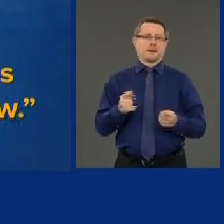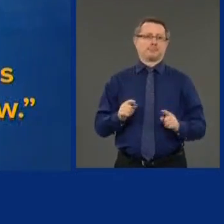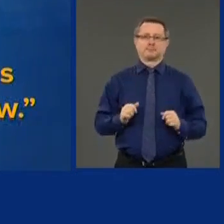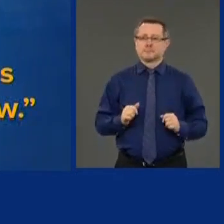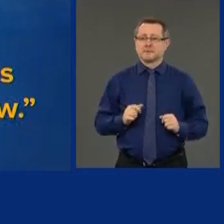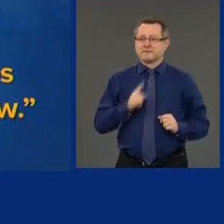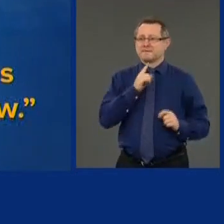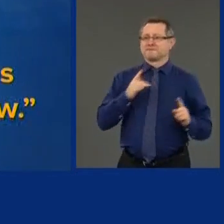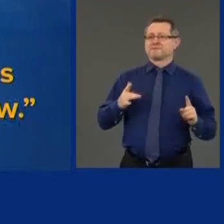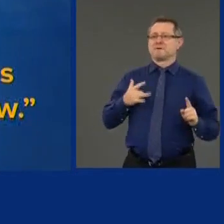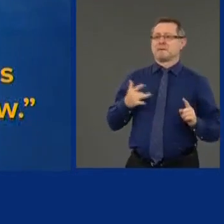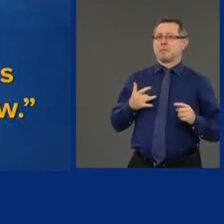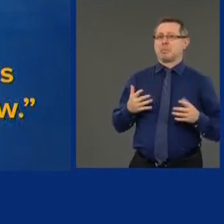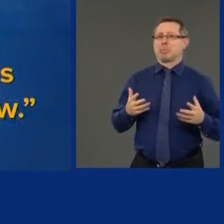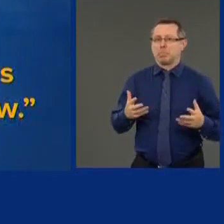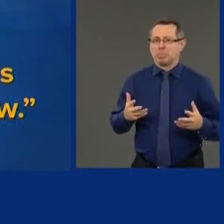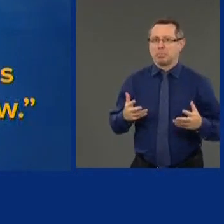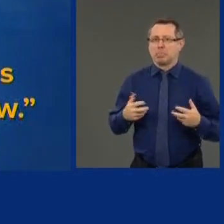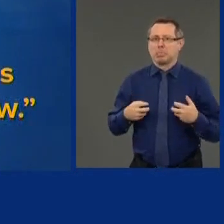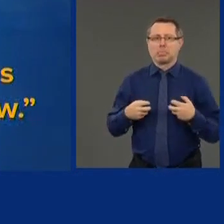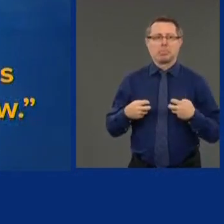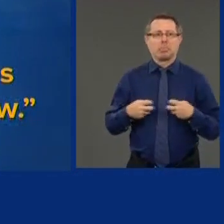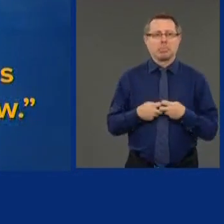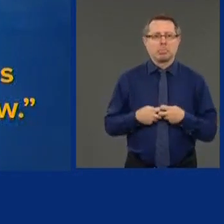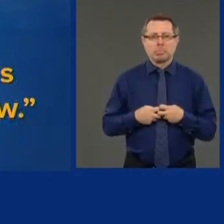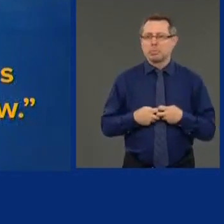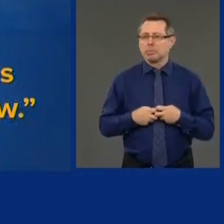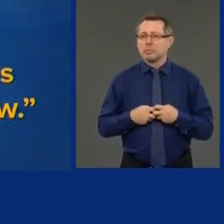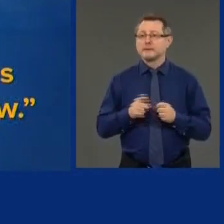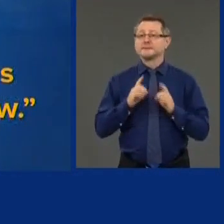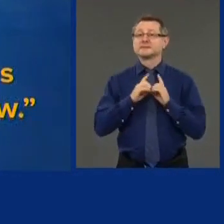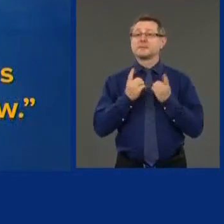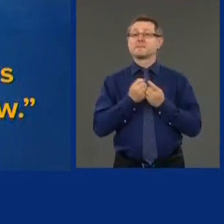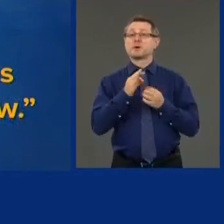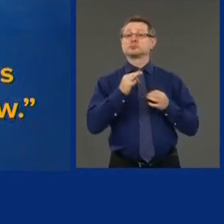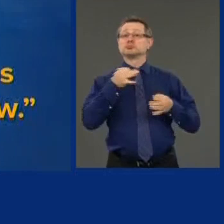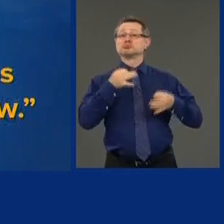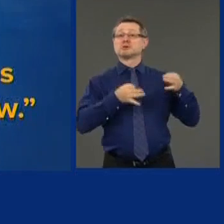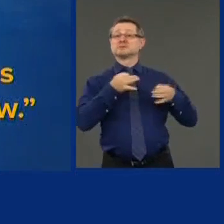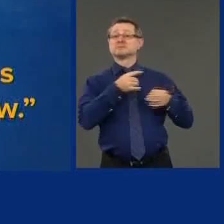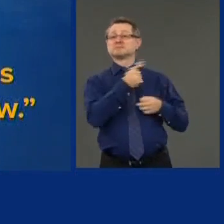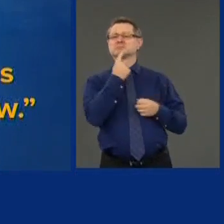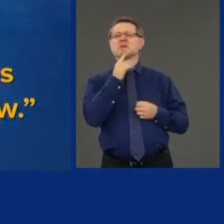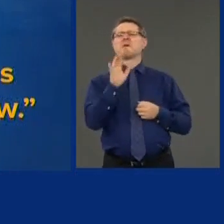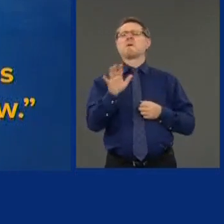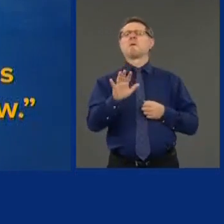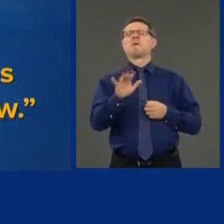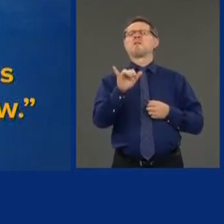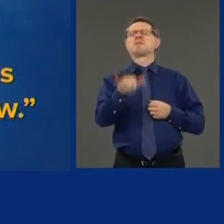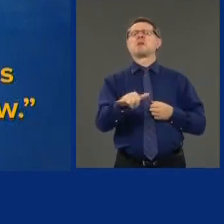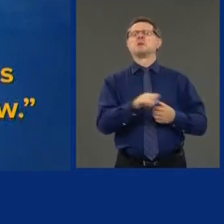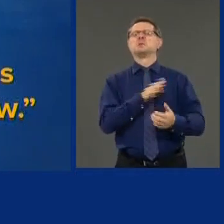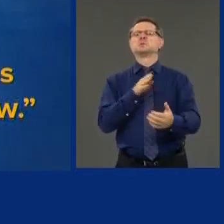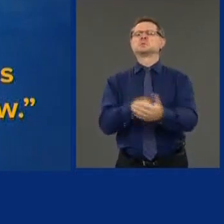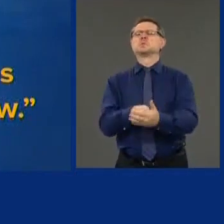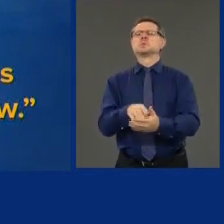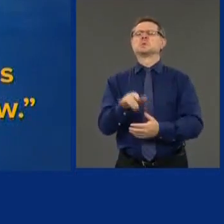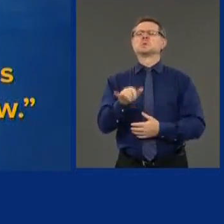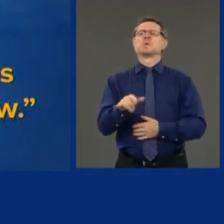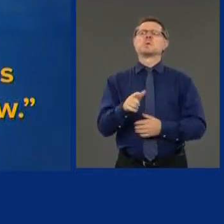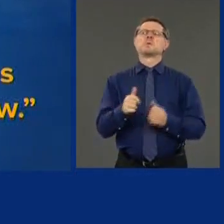And the Department of Justice, the Southern District, said, I'm not going to advance a lawsuit with false